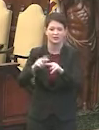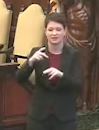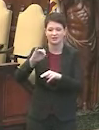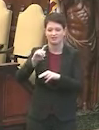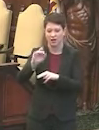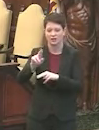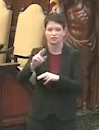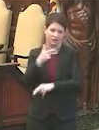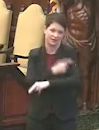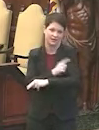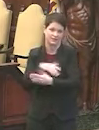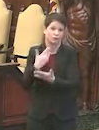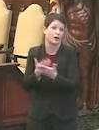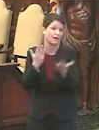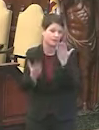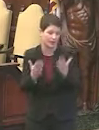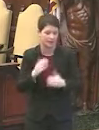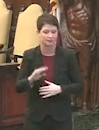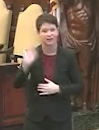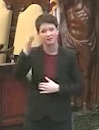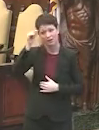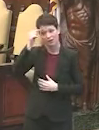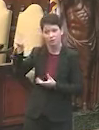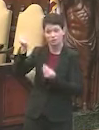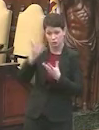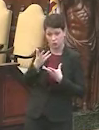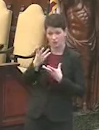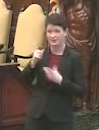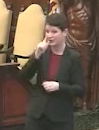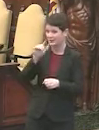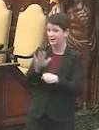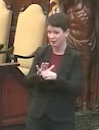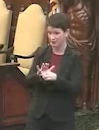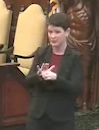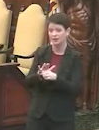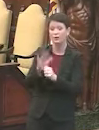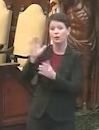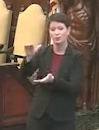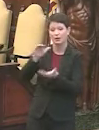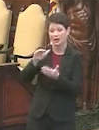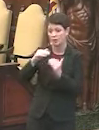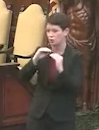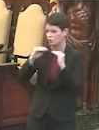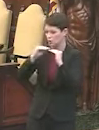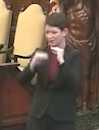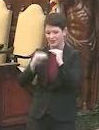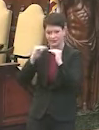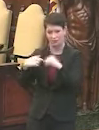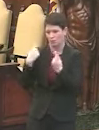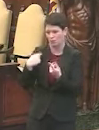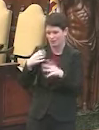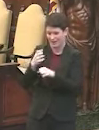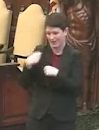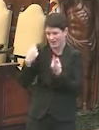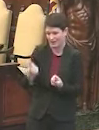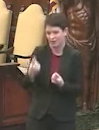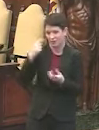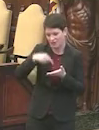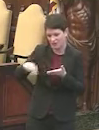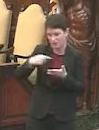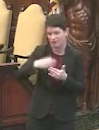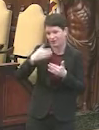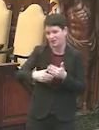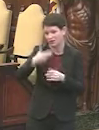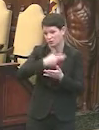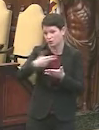Pfizer doses. And the federal government has told us they could guarantee that we're going to get it no less than what we've been getting this week for at least